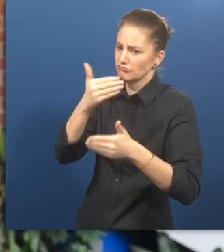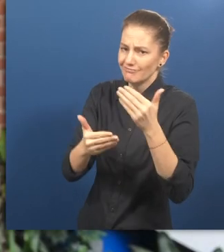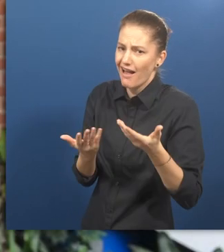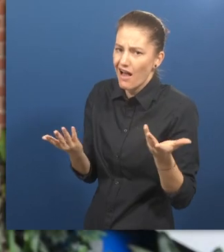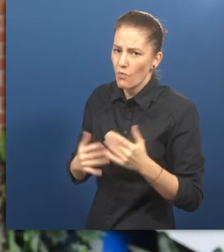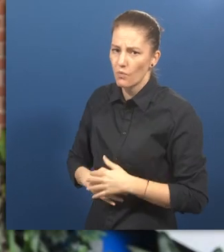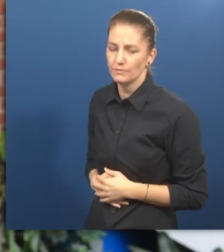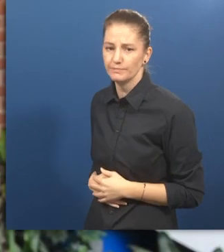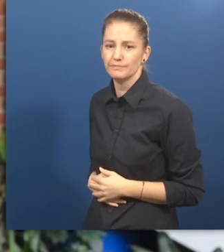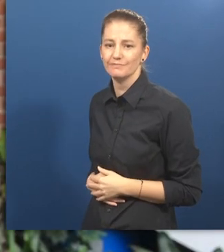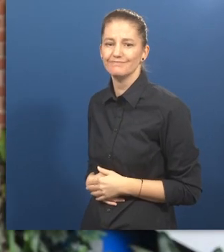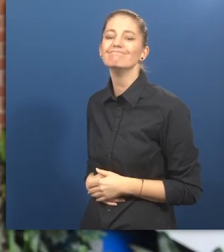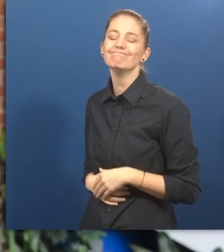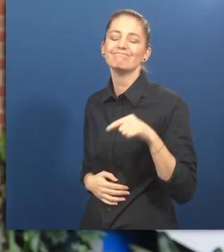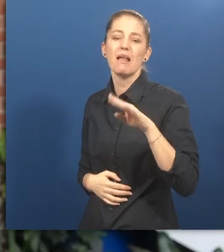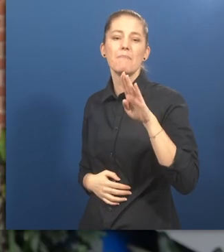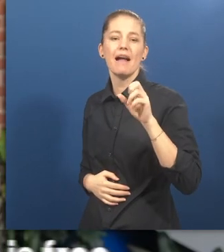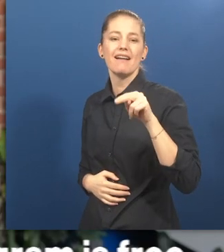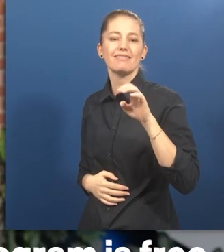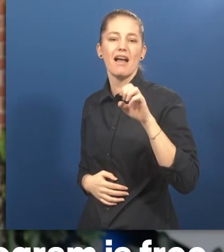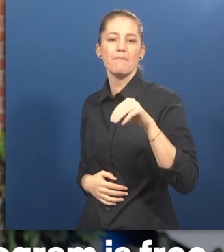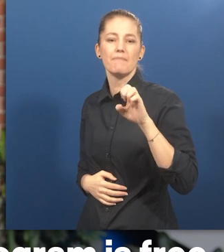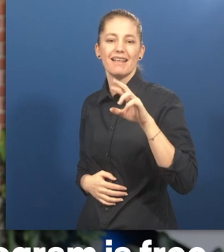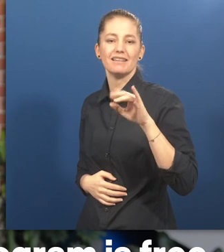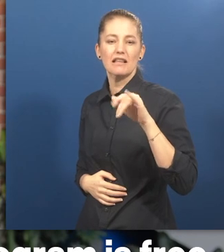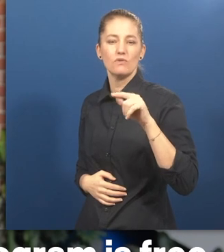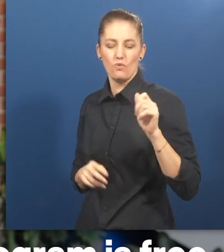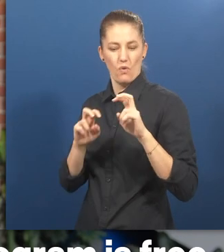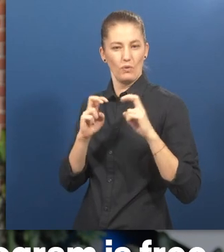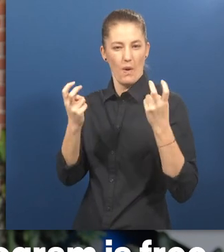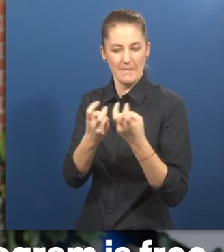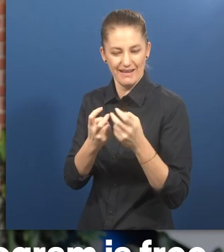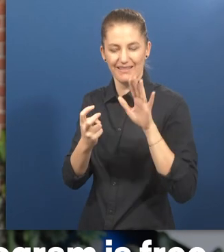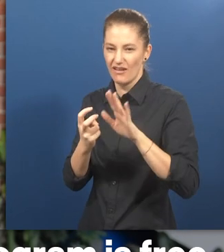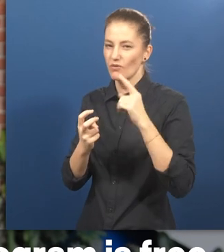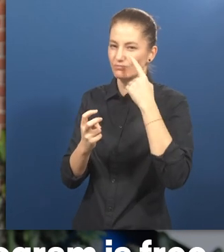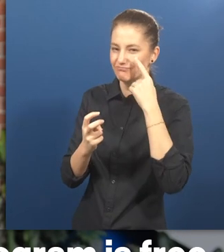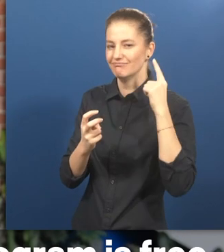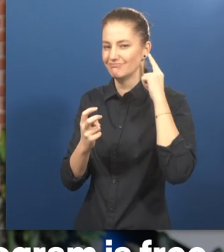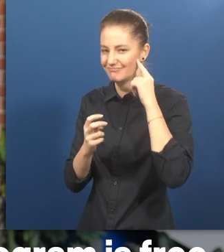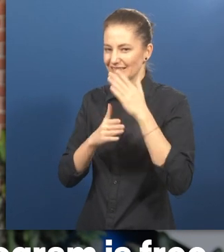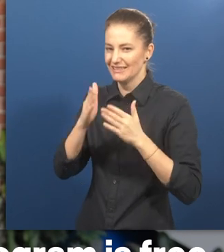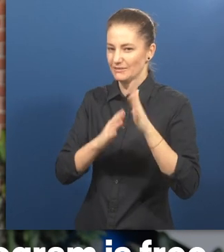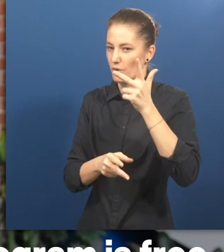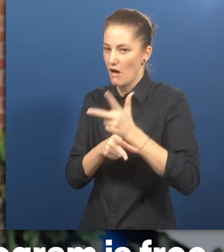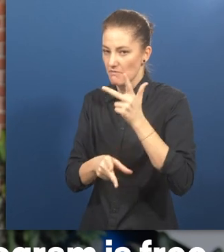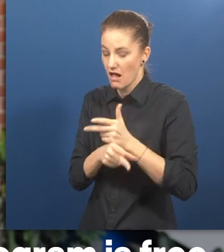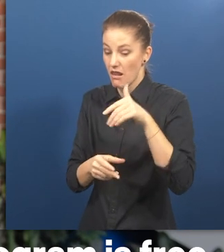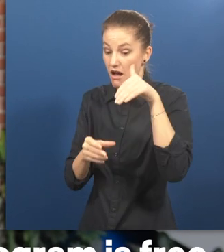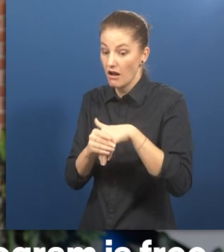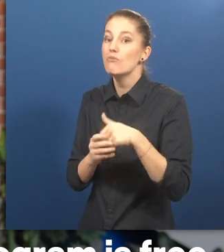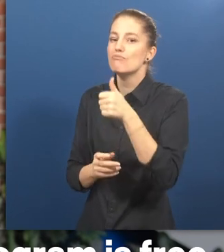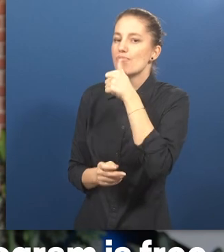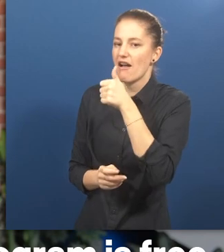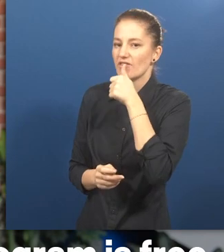Rueda El Benemerito Comité Pro Ciego y Sordo de Guatemala es una entidad privada, no lucrativa, establecida hace